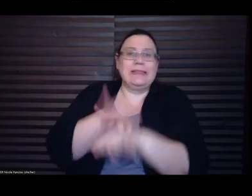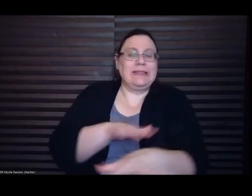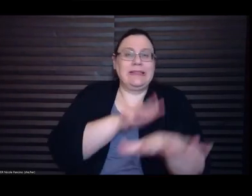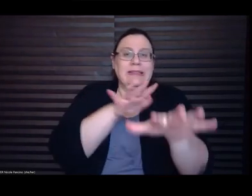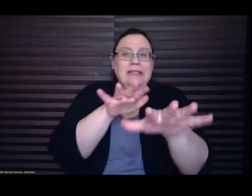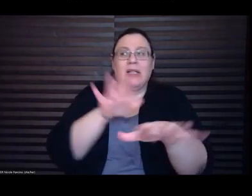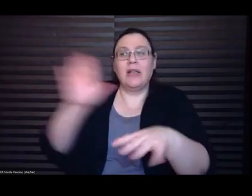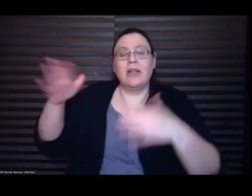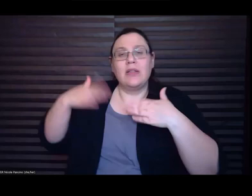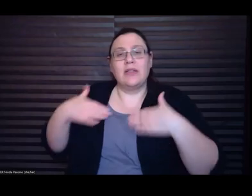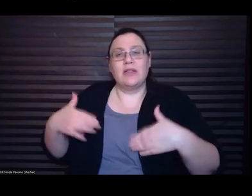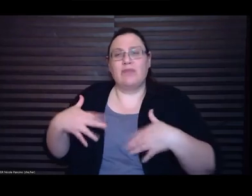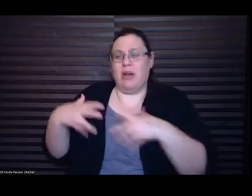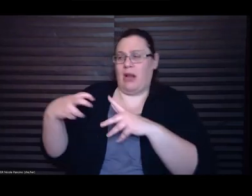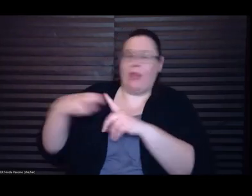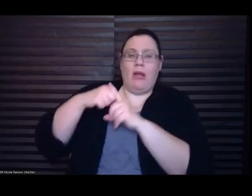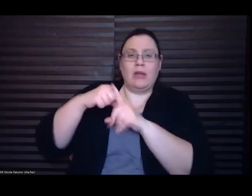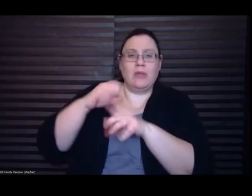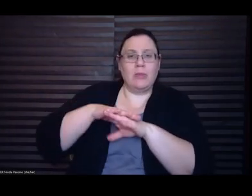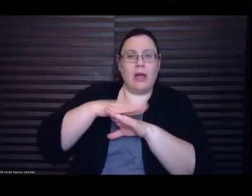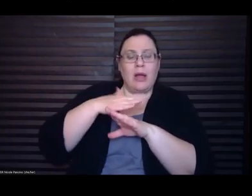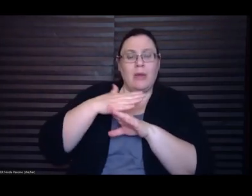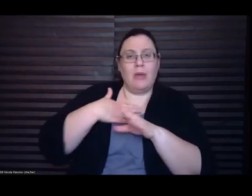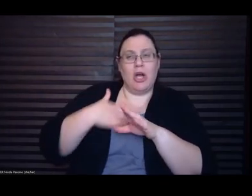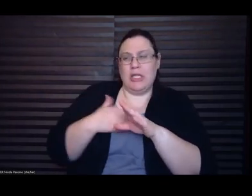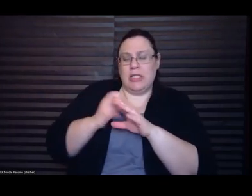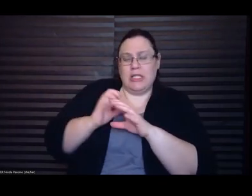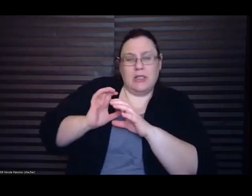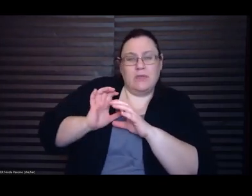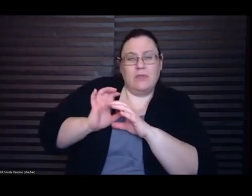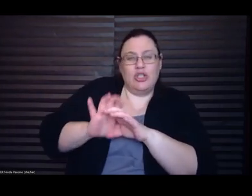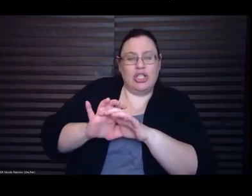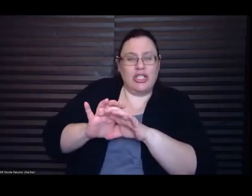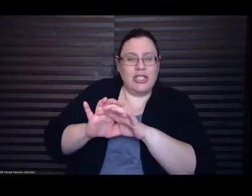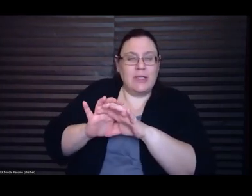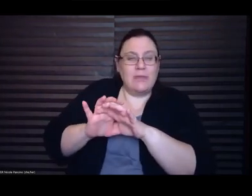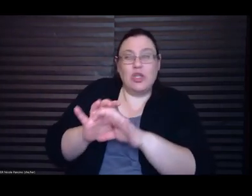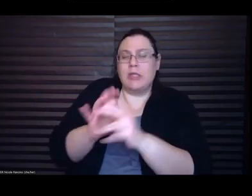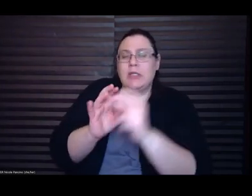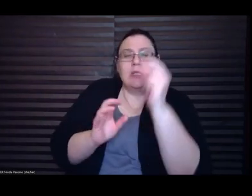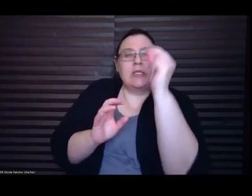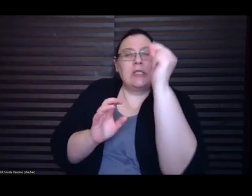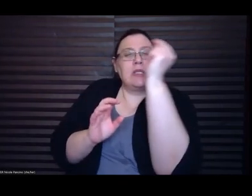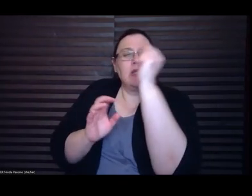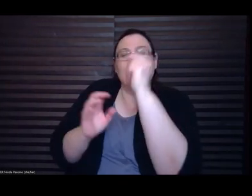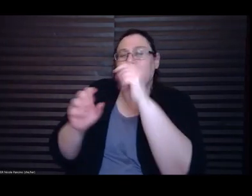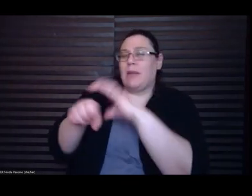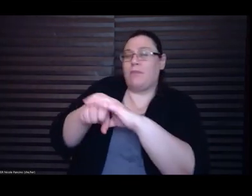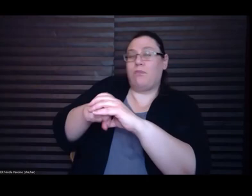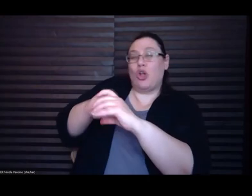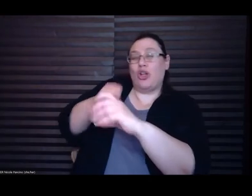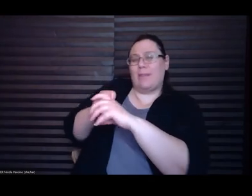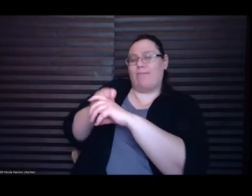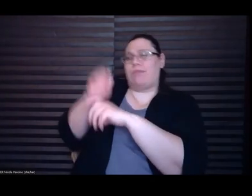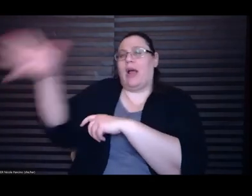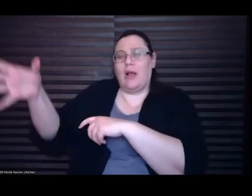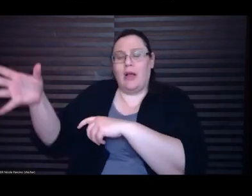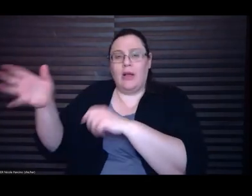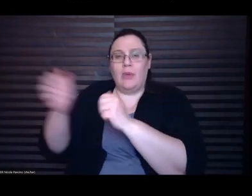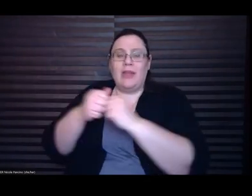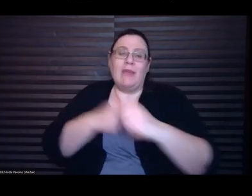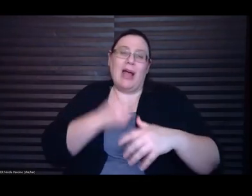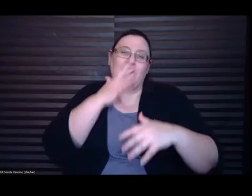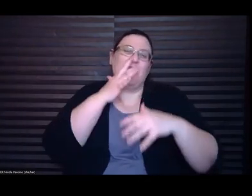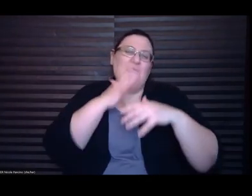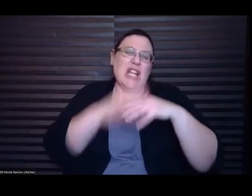pushing, and before the end, he pulls himself out and finishes with my blood slicking him down. I am fascinated and aroused by